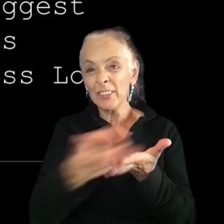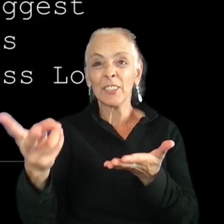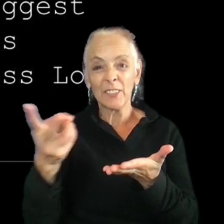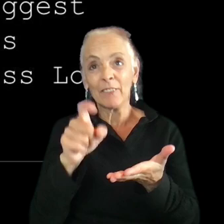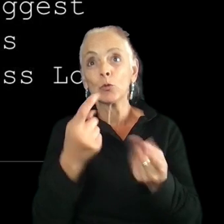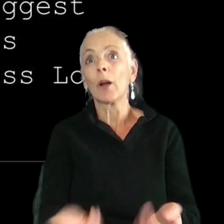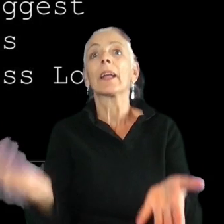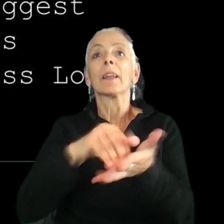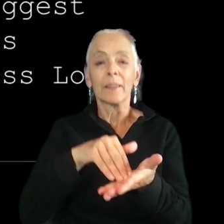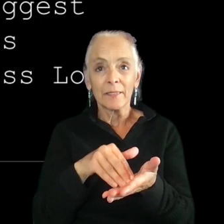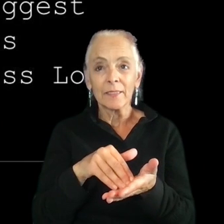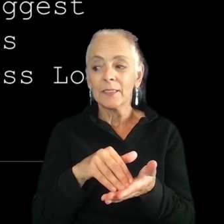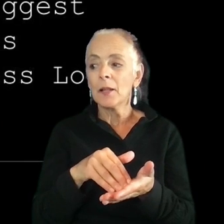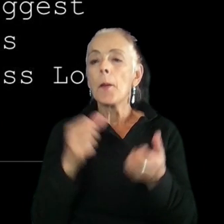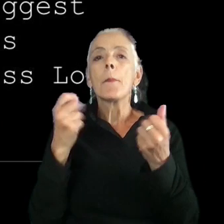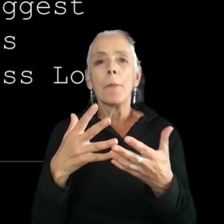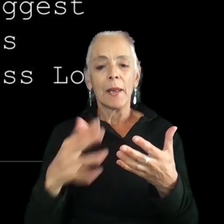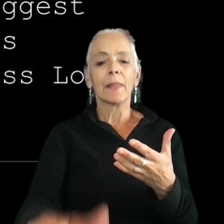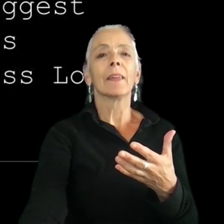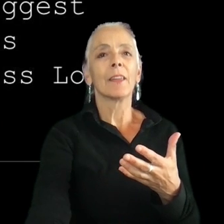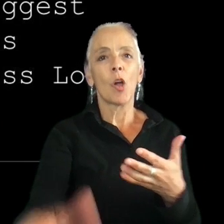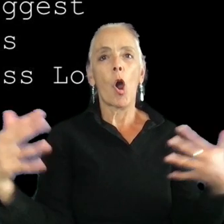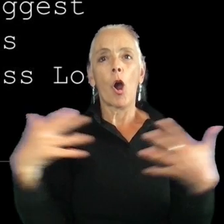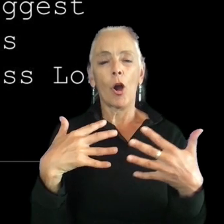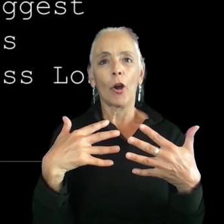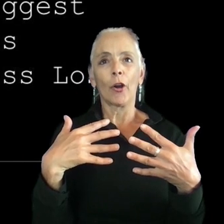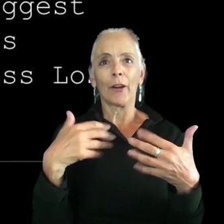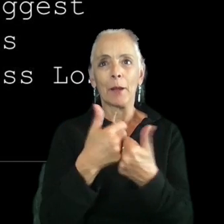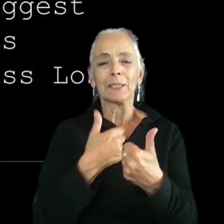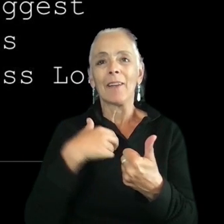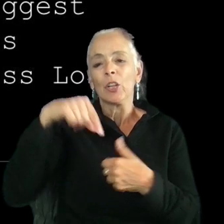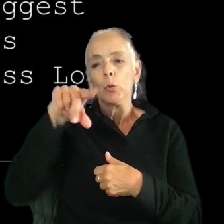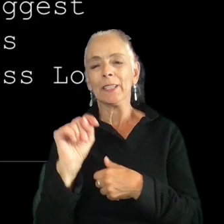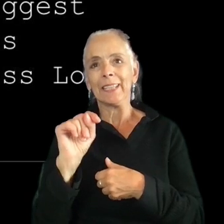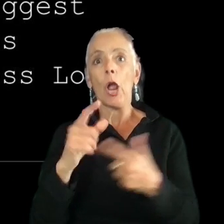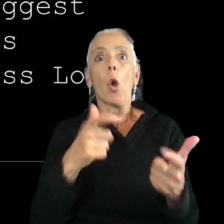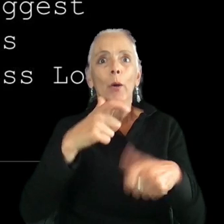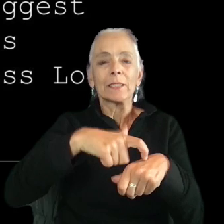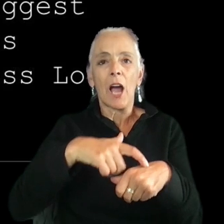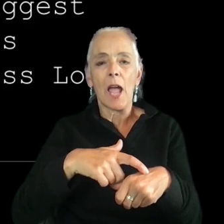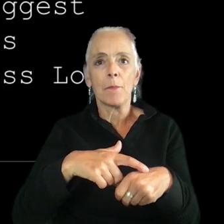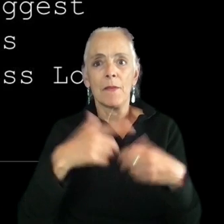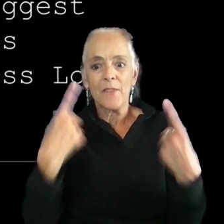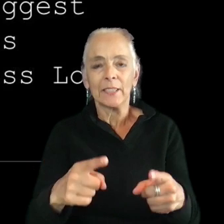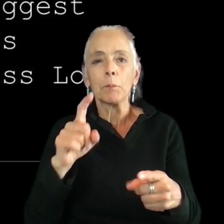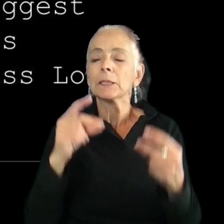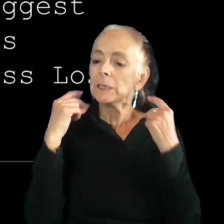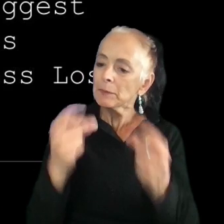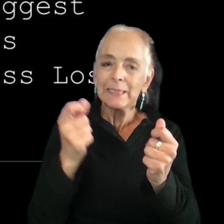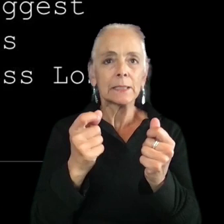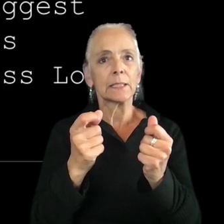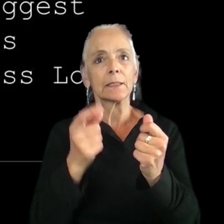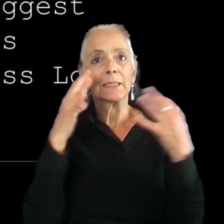So a lot of horror games have QTEs, quick time events, where you very quickly have to make a split second decision. And if you mess up,